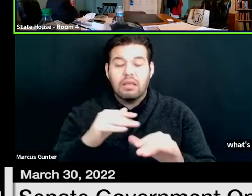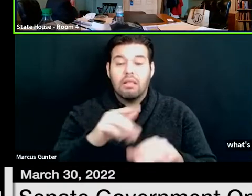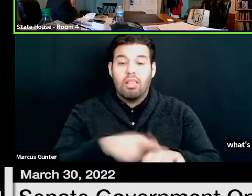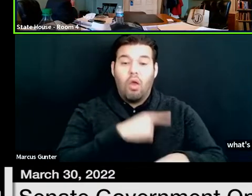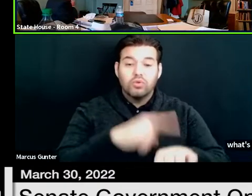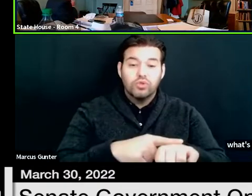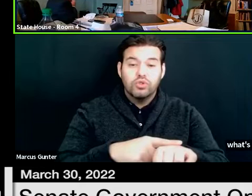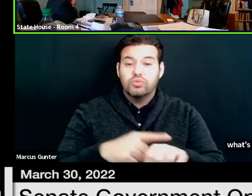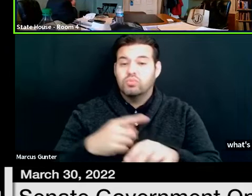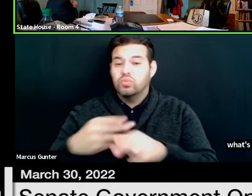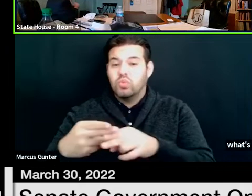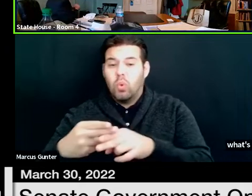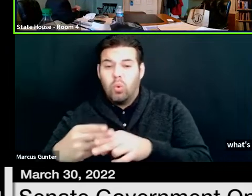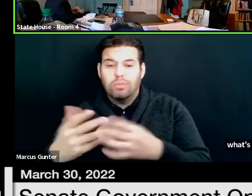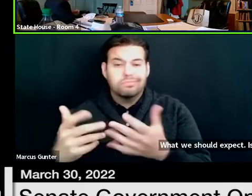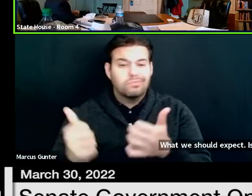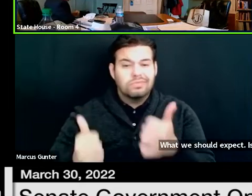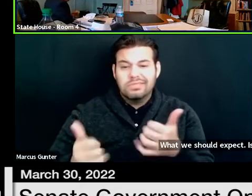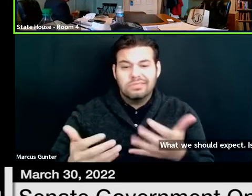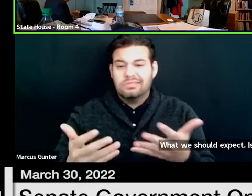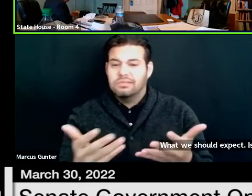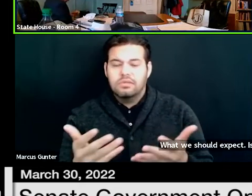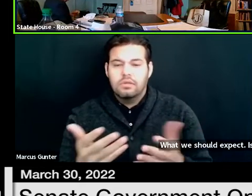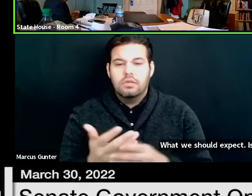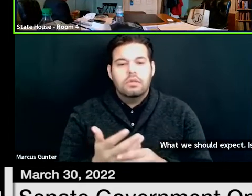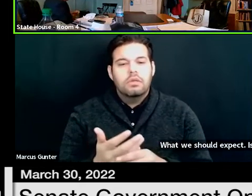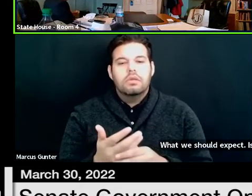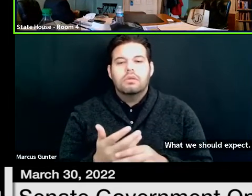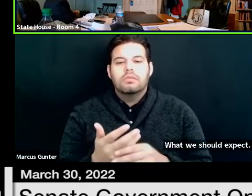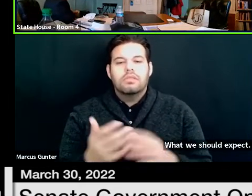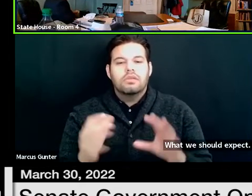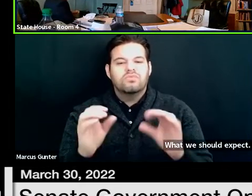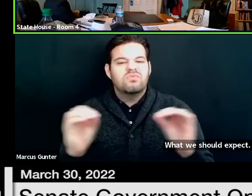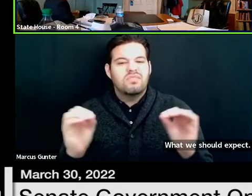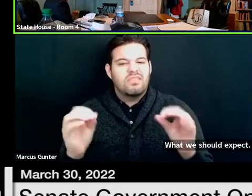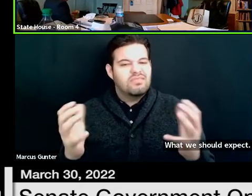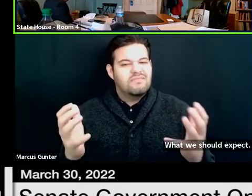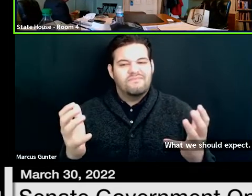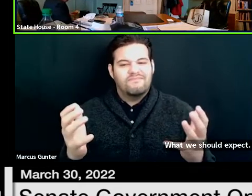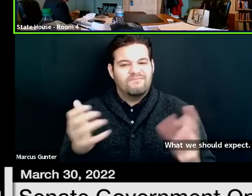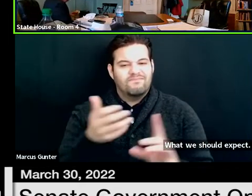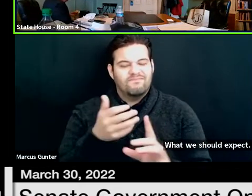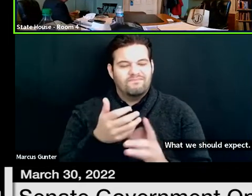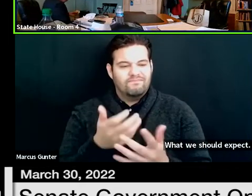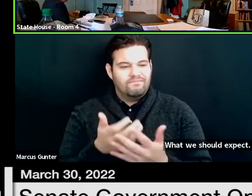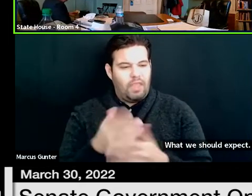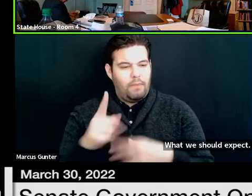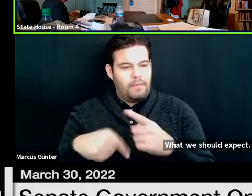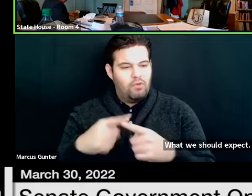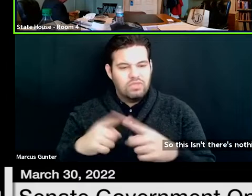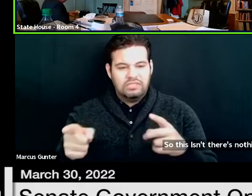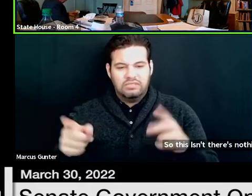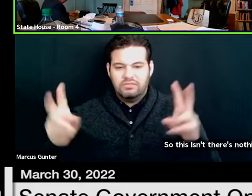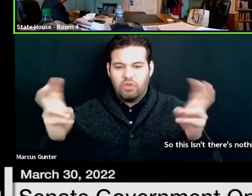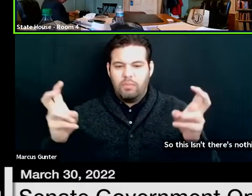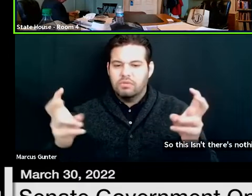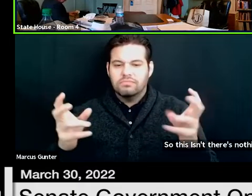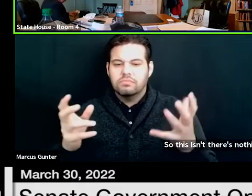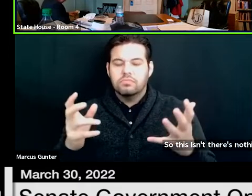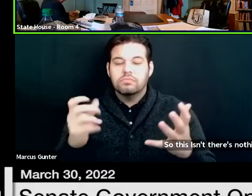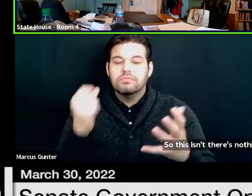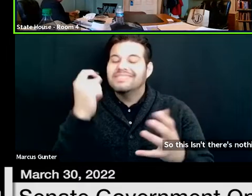short term? So, this isn't, there's nothing about this that is, this is just informational.